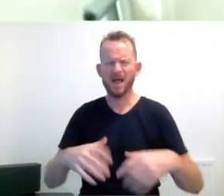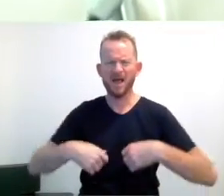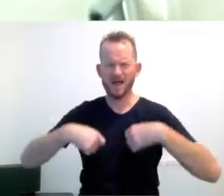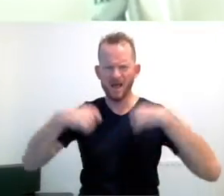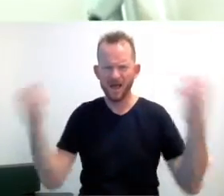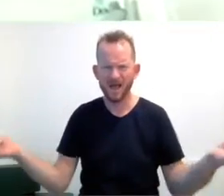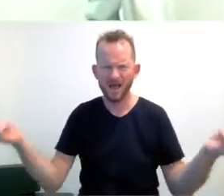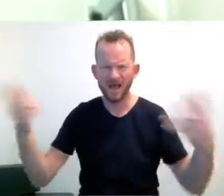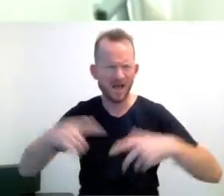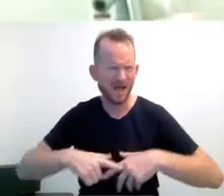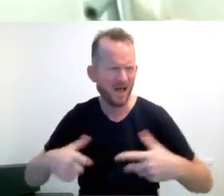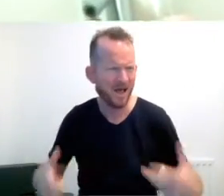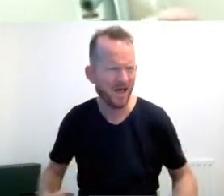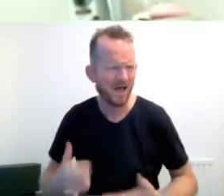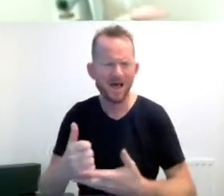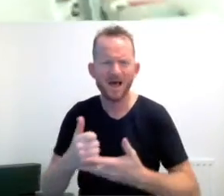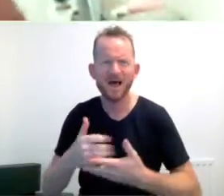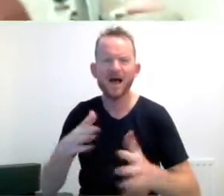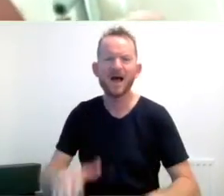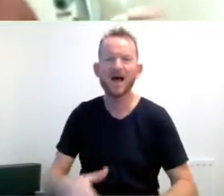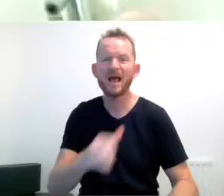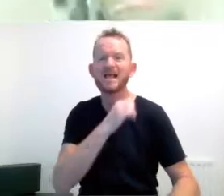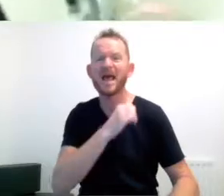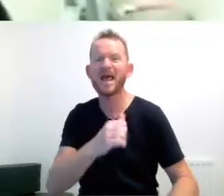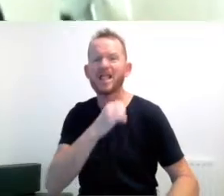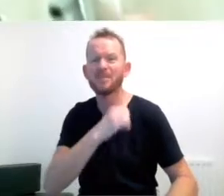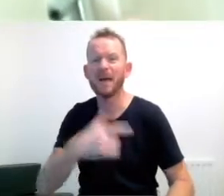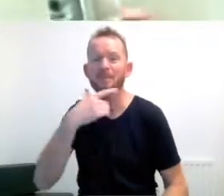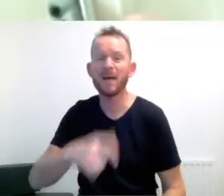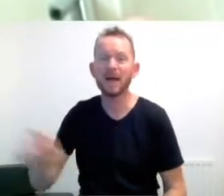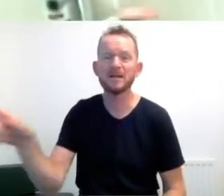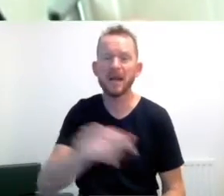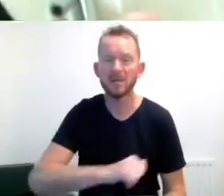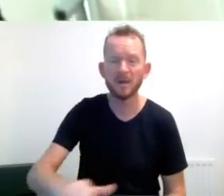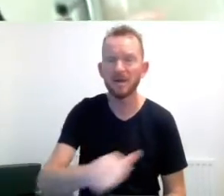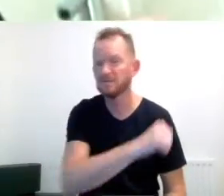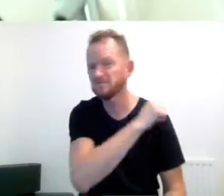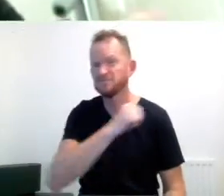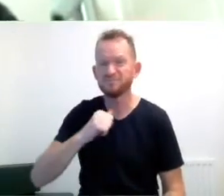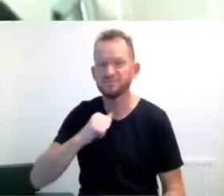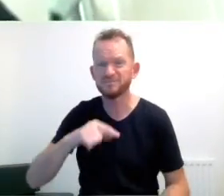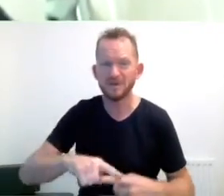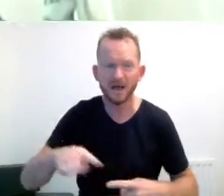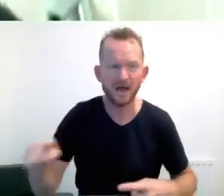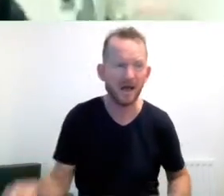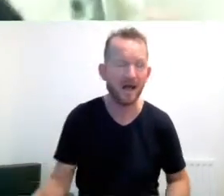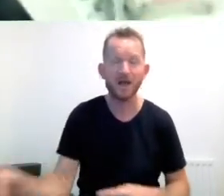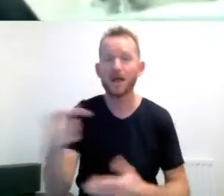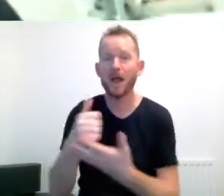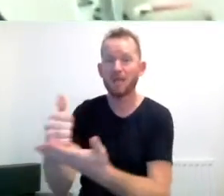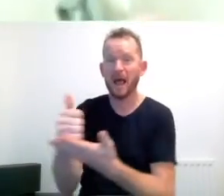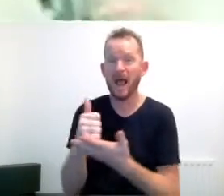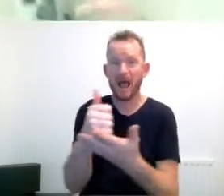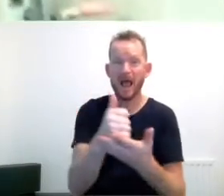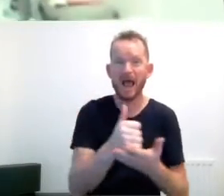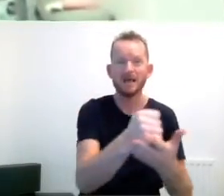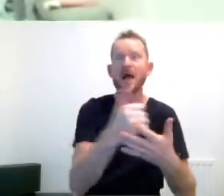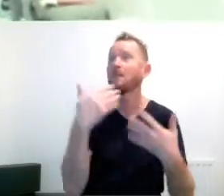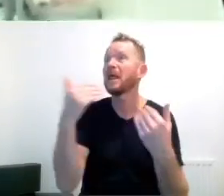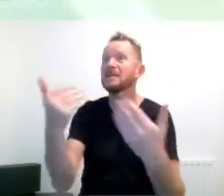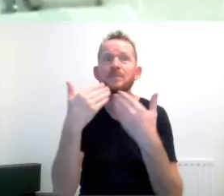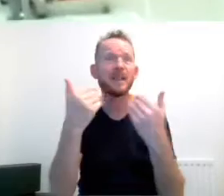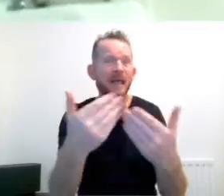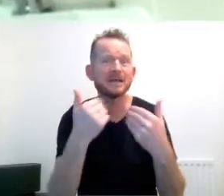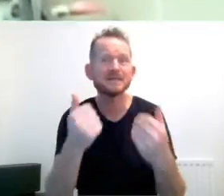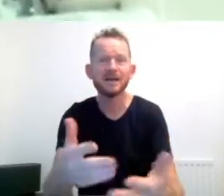He'd been killed by a man named Blake Who said he was going to come to my aid Please,